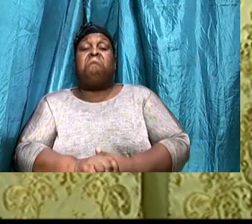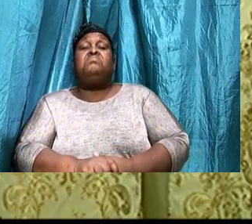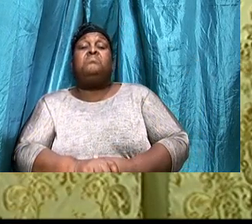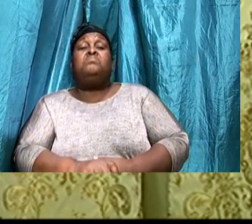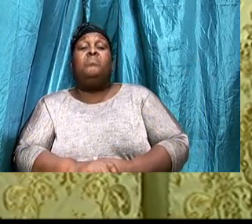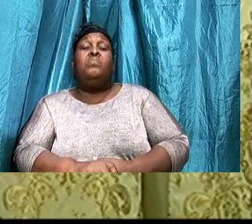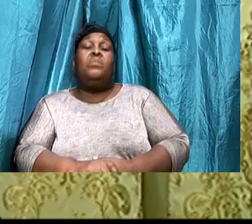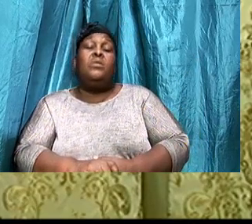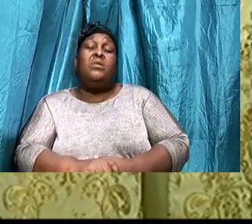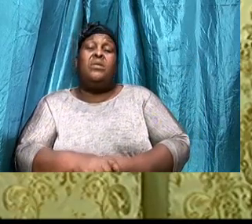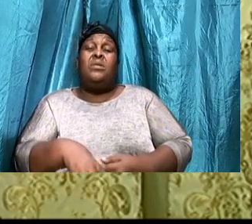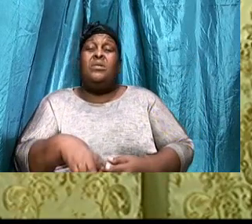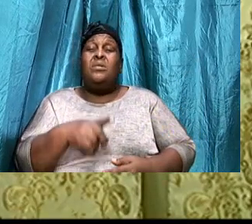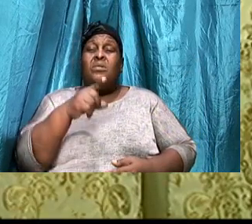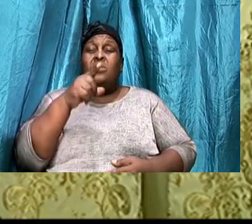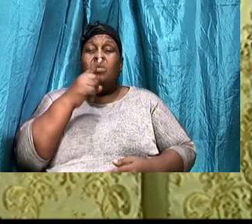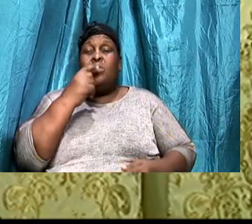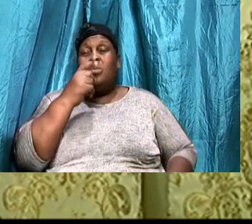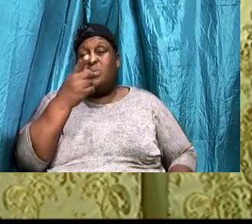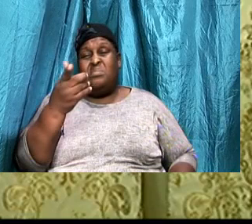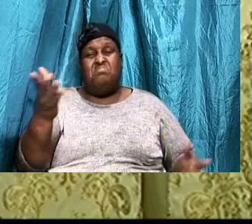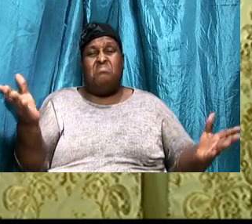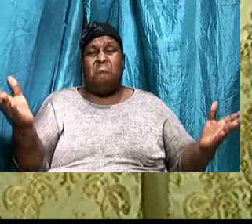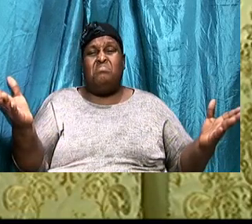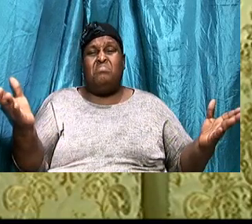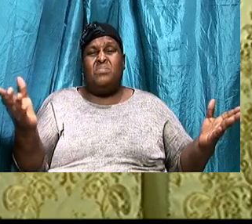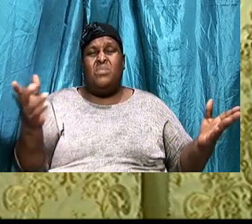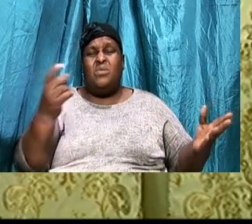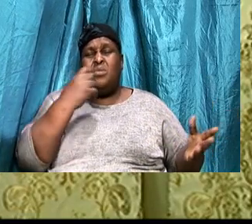Who are you, Tonight,